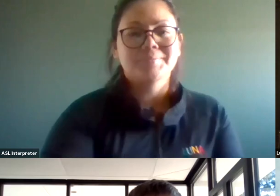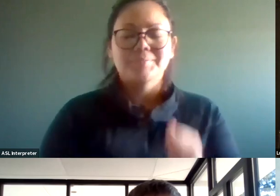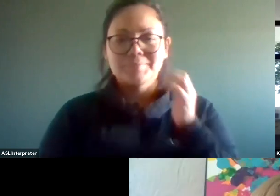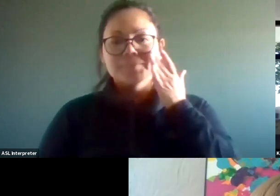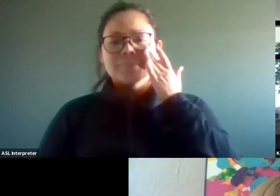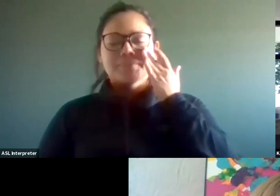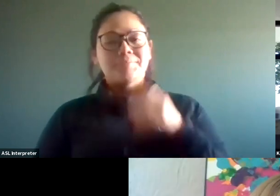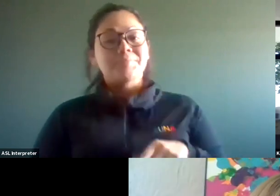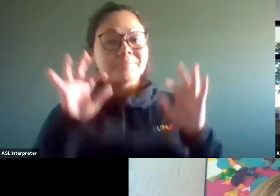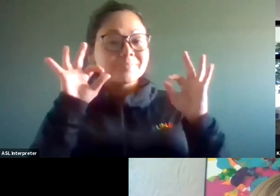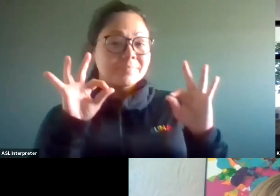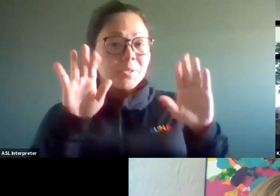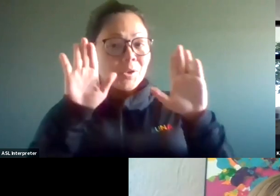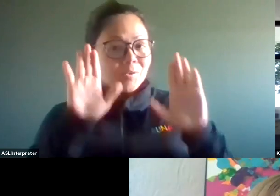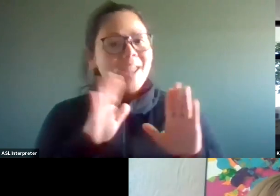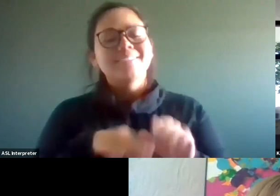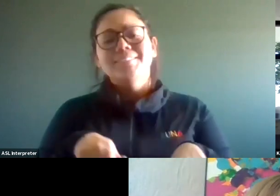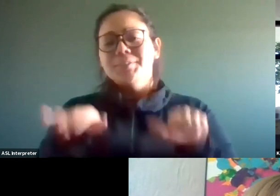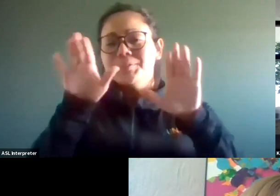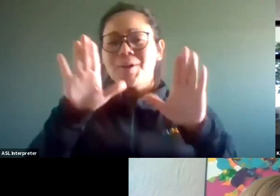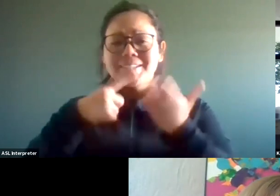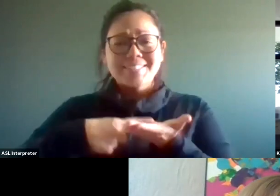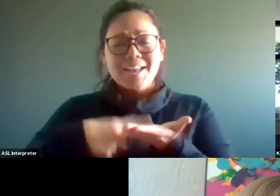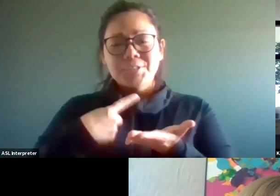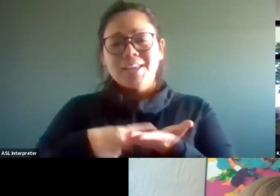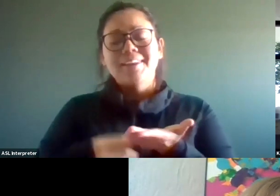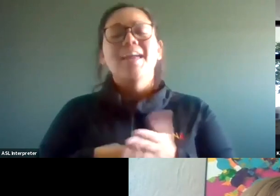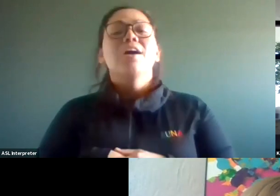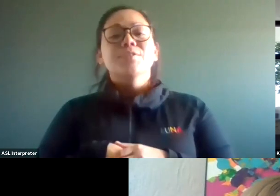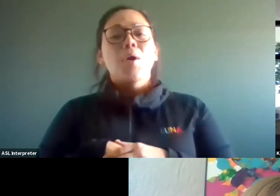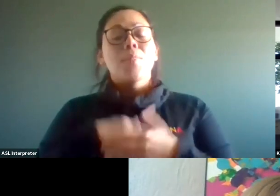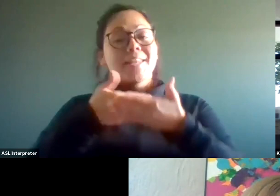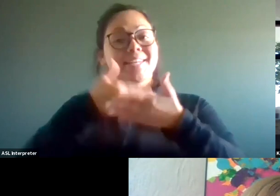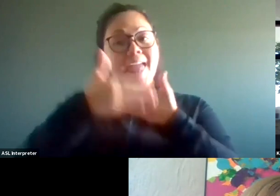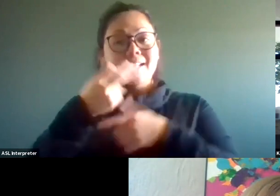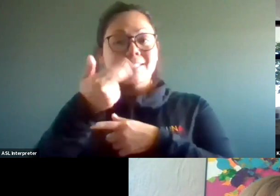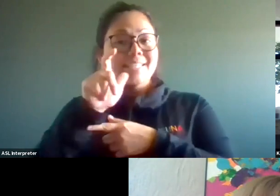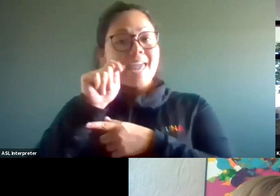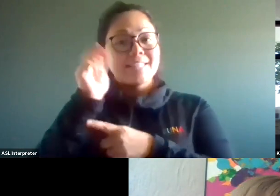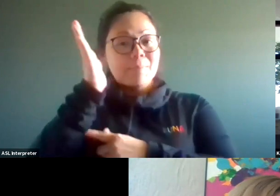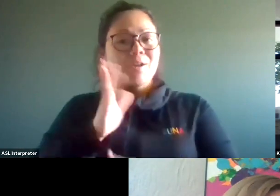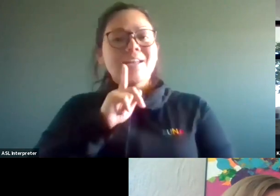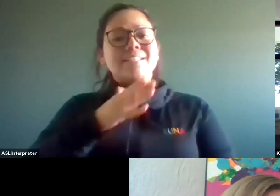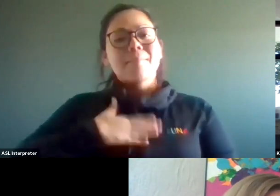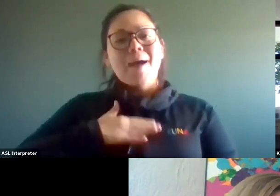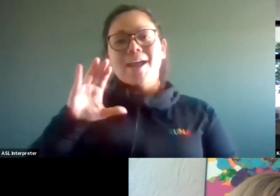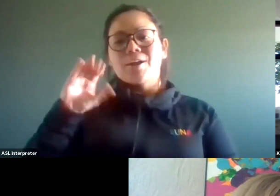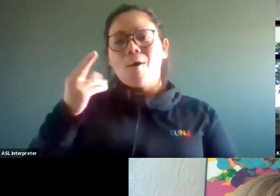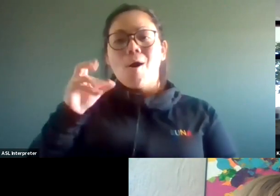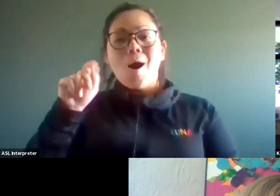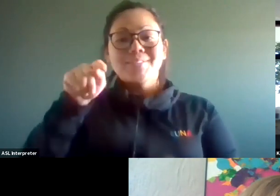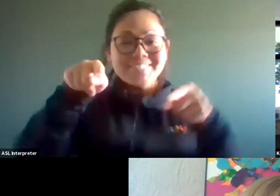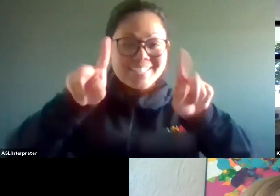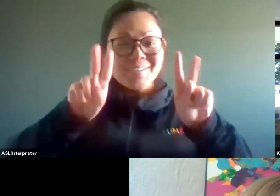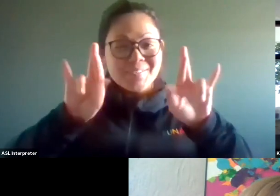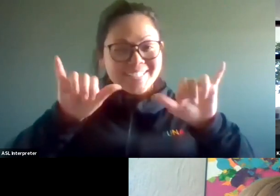Hey, great, great discussion guys. So, um, our next guest speaker is also my cohost, Chris Johnson. I